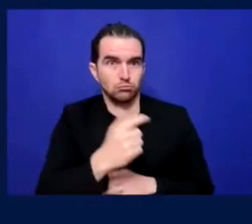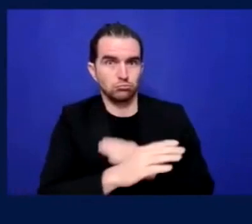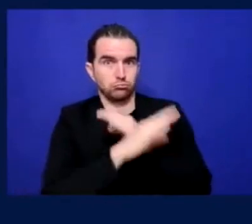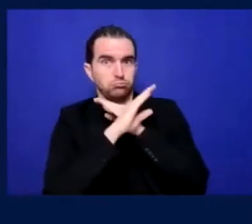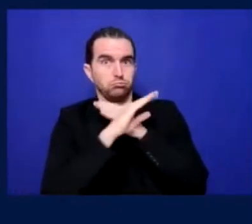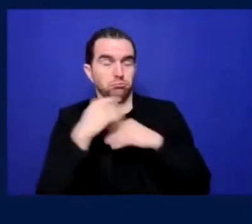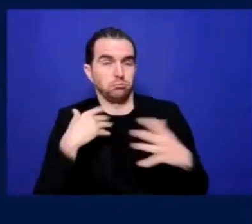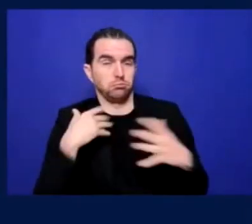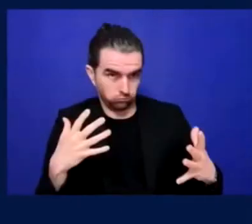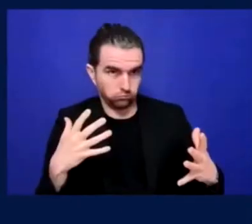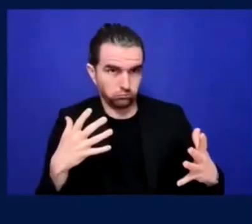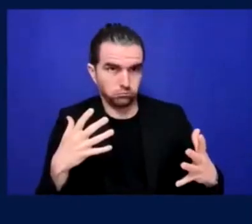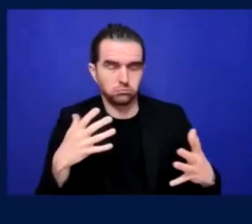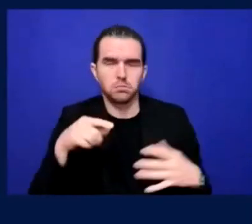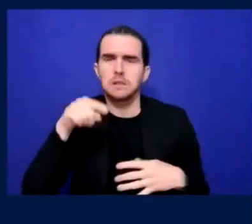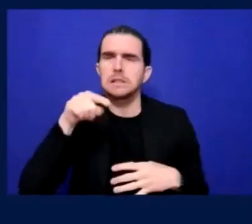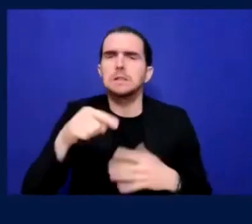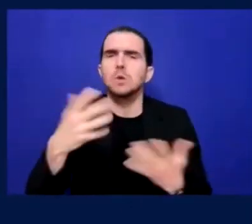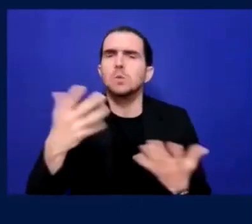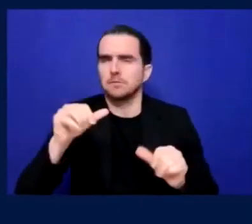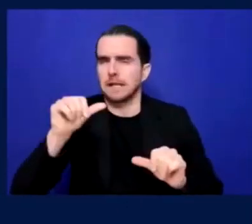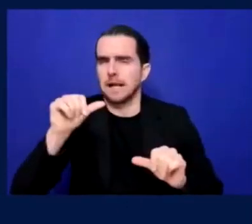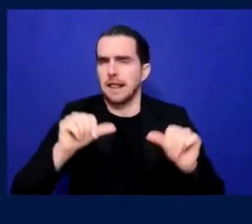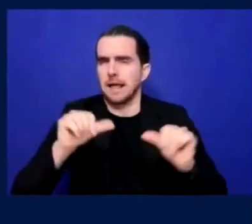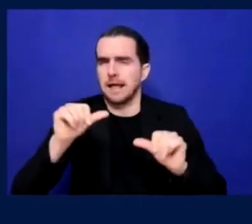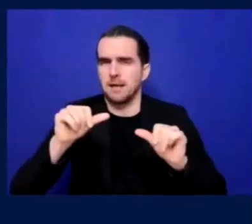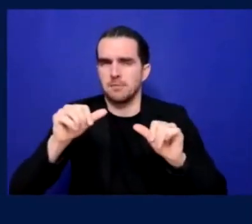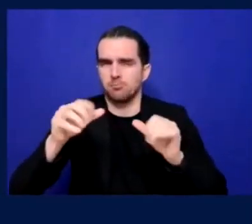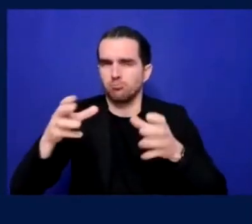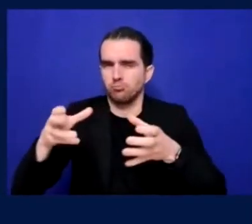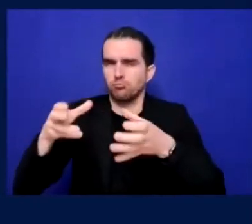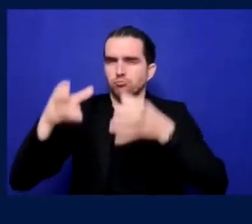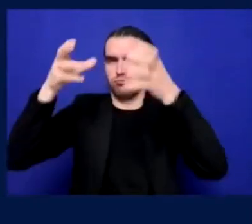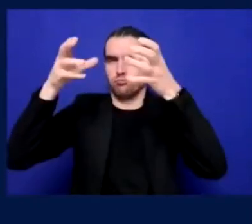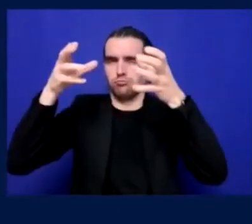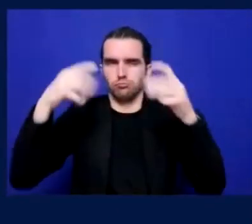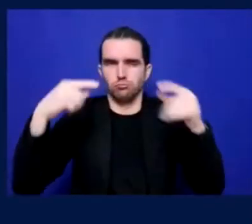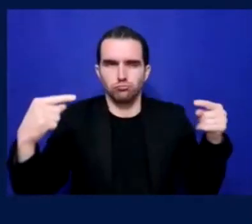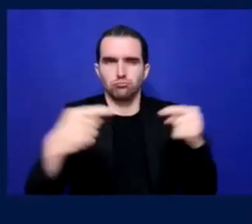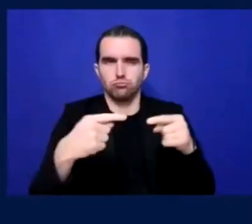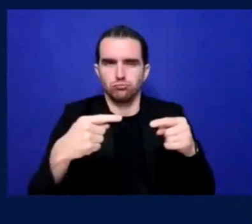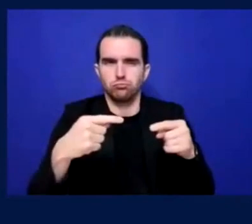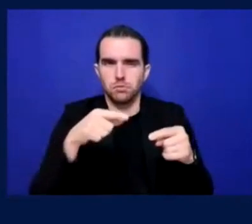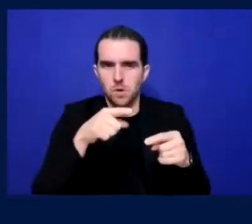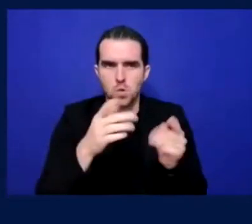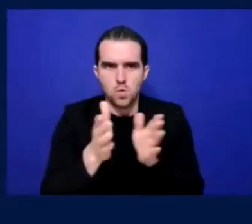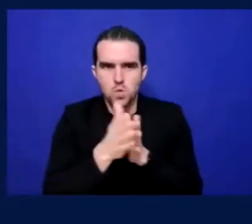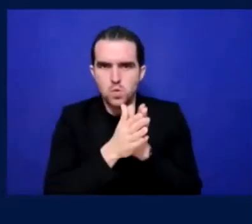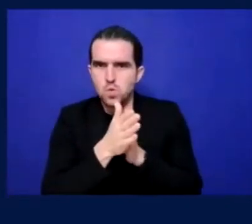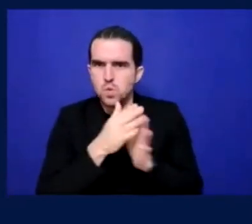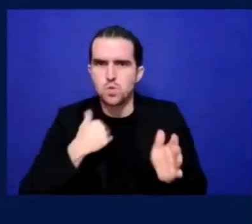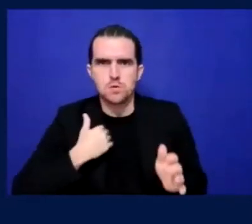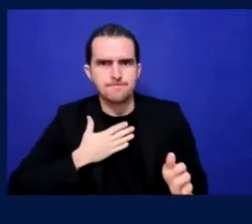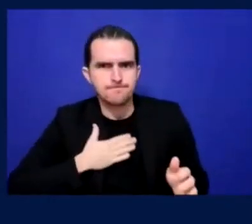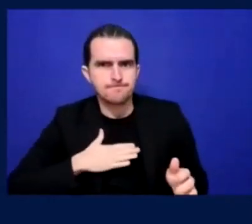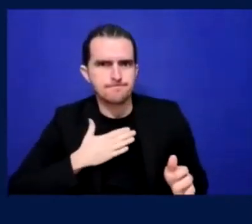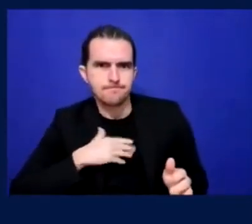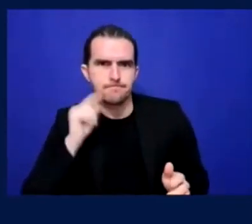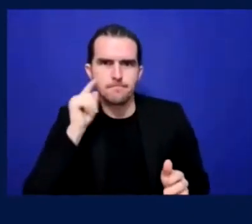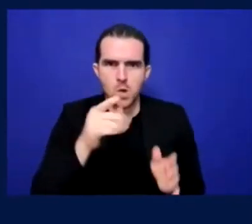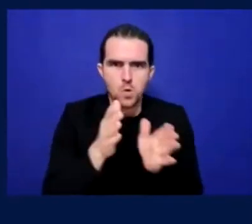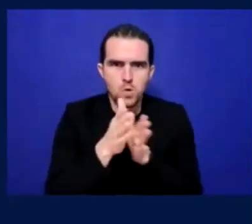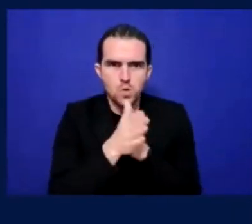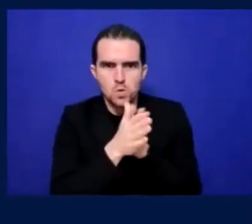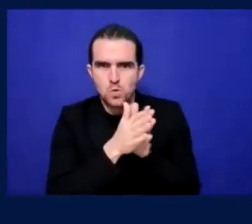rang the ticket office to, to, to get, to get a ticket. Um, that was where there was going to be extra